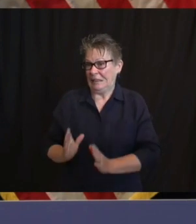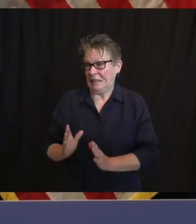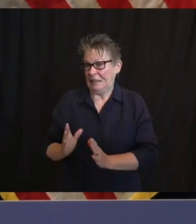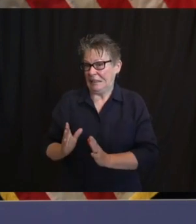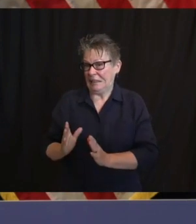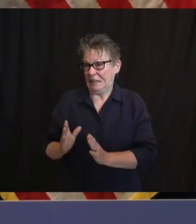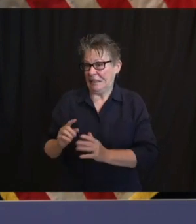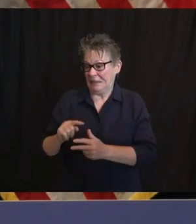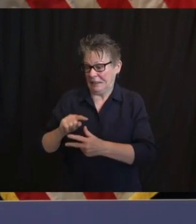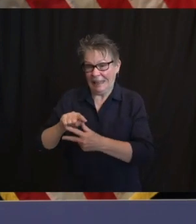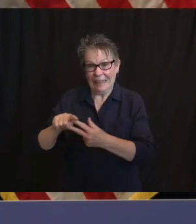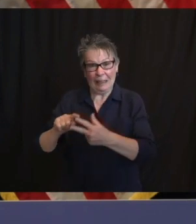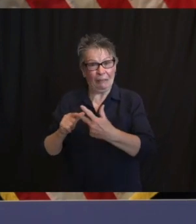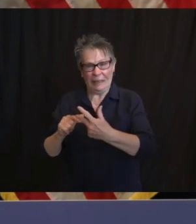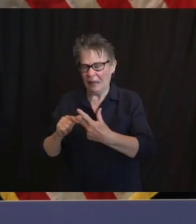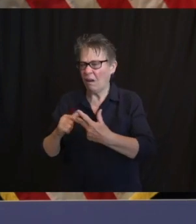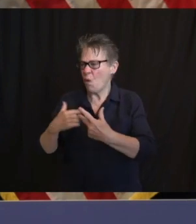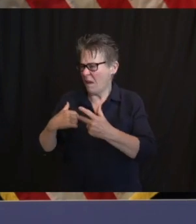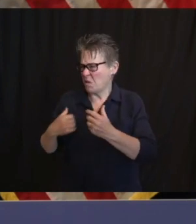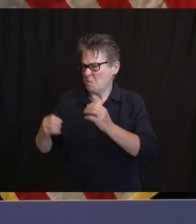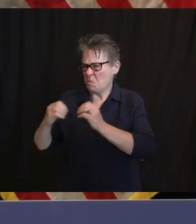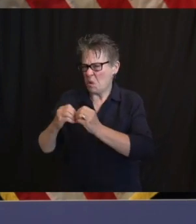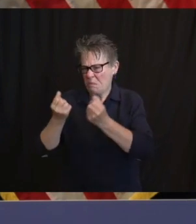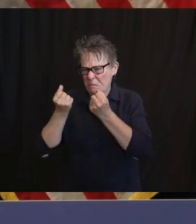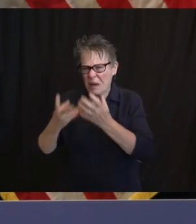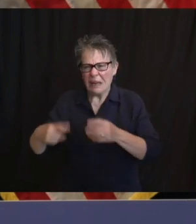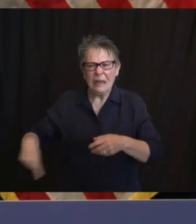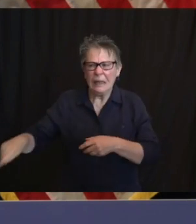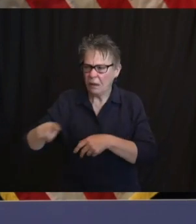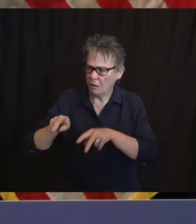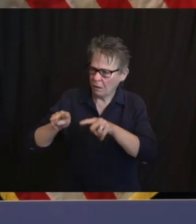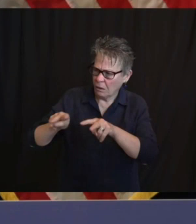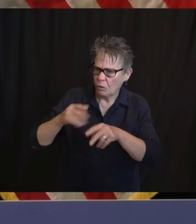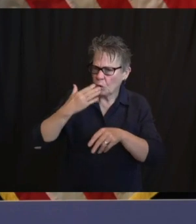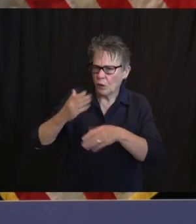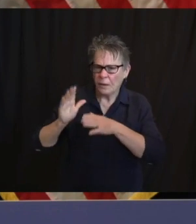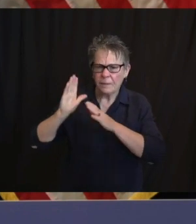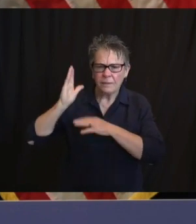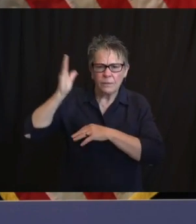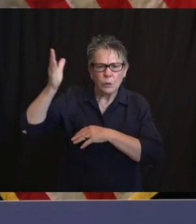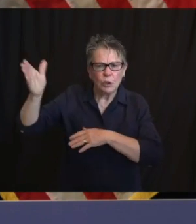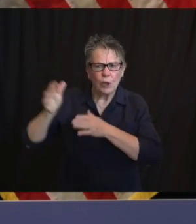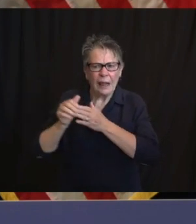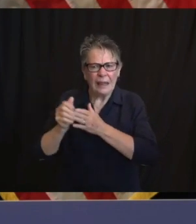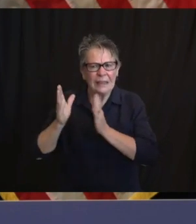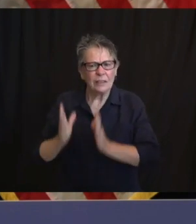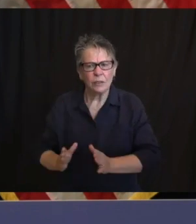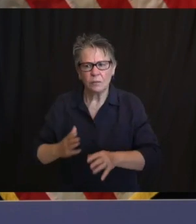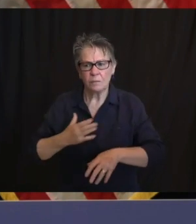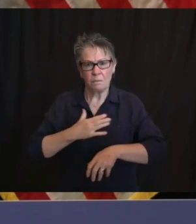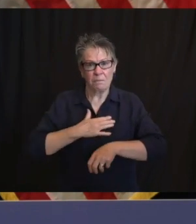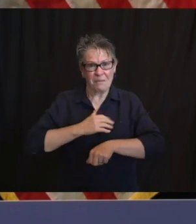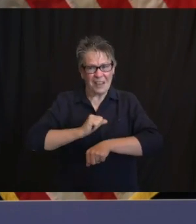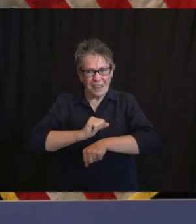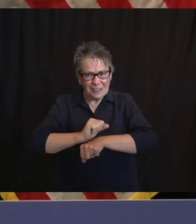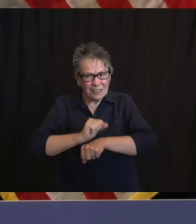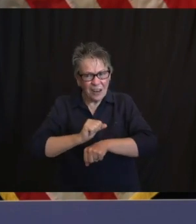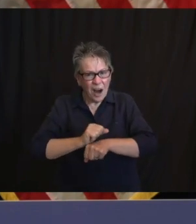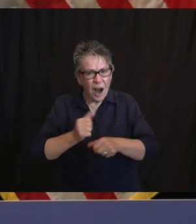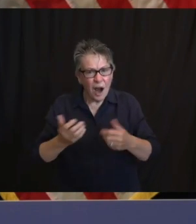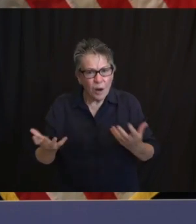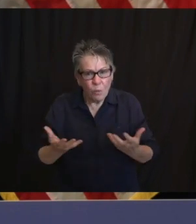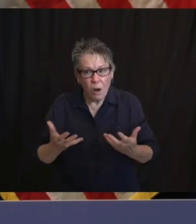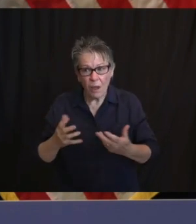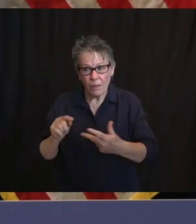literally. It is our collective job, beginning with yours truly, in this state to make sure that we in